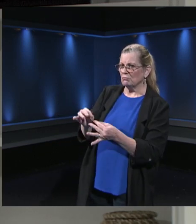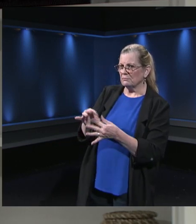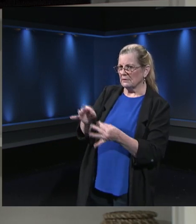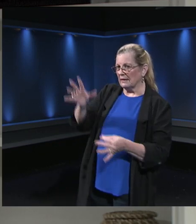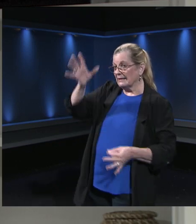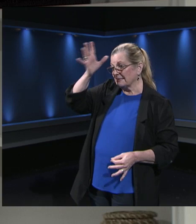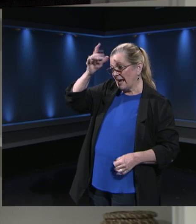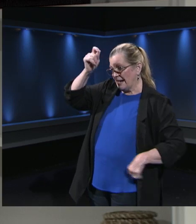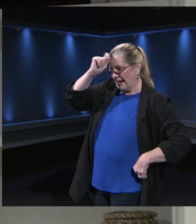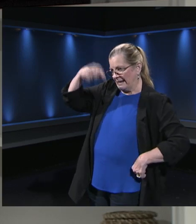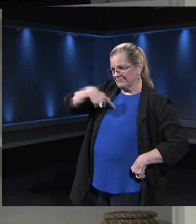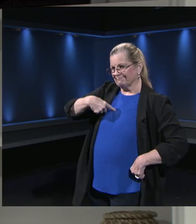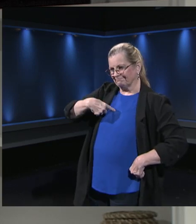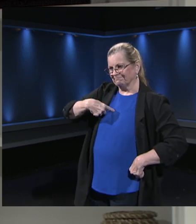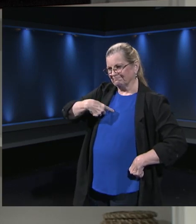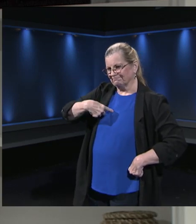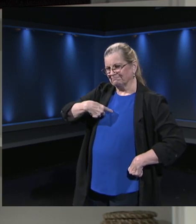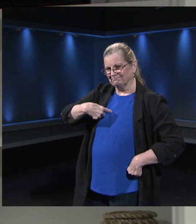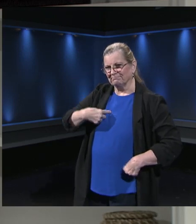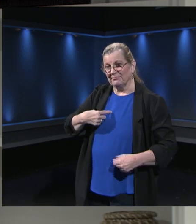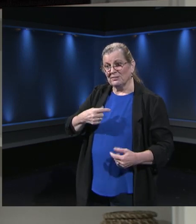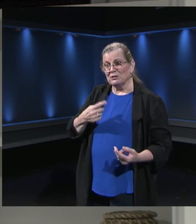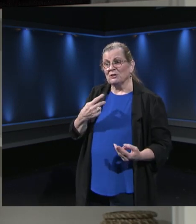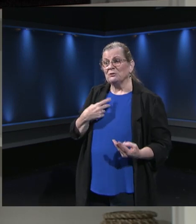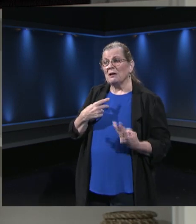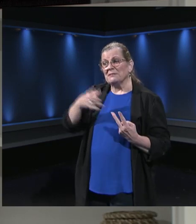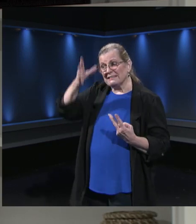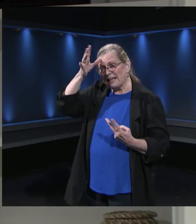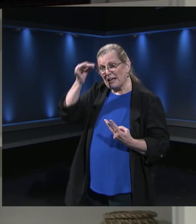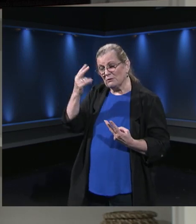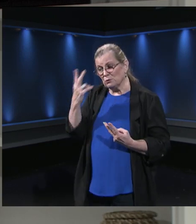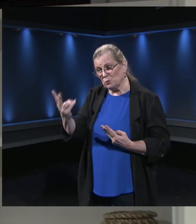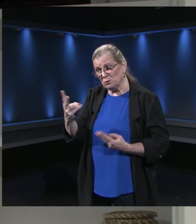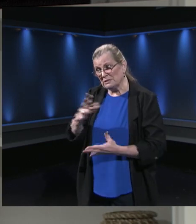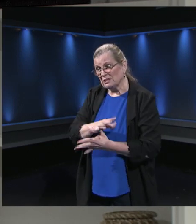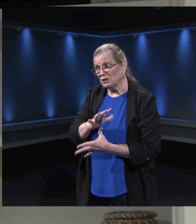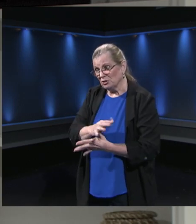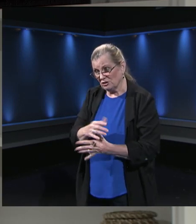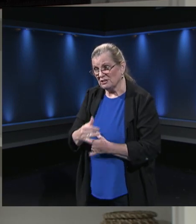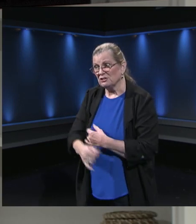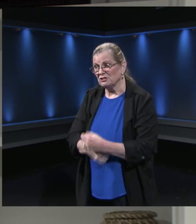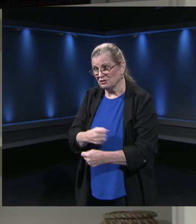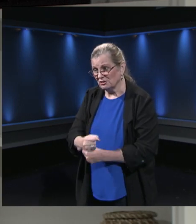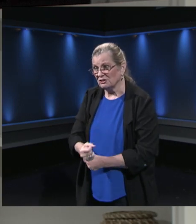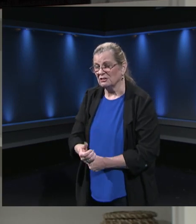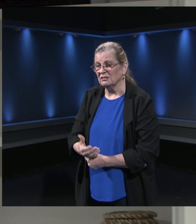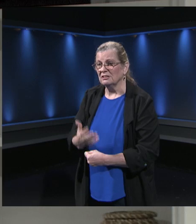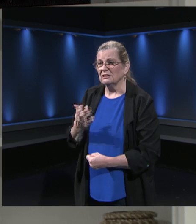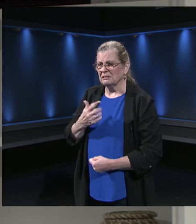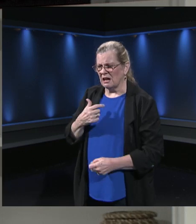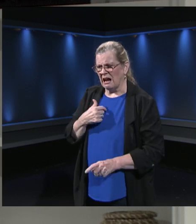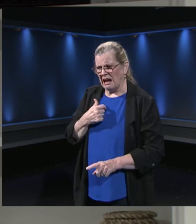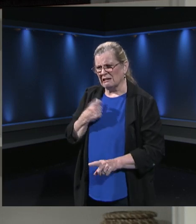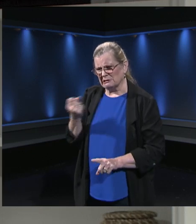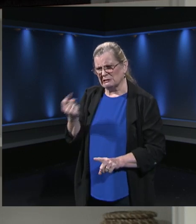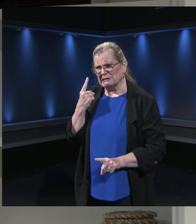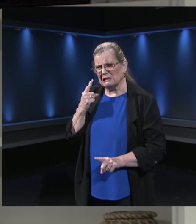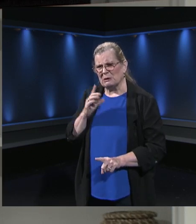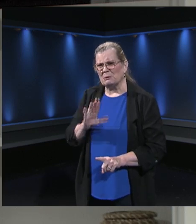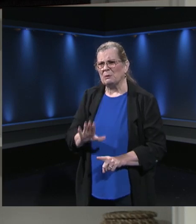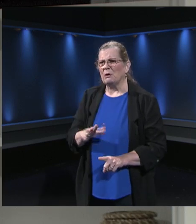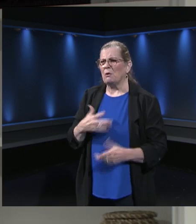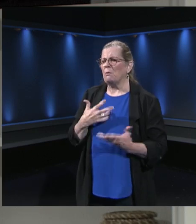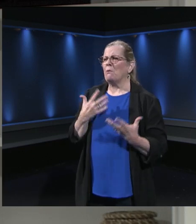too of seniors this year in Fairfax County. So I understand how important it is. We all want